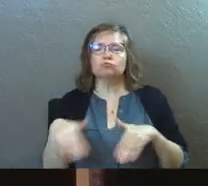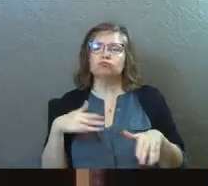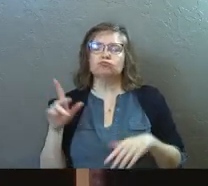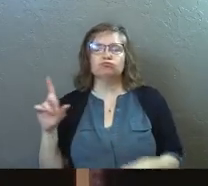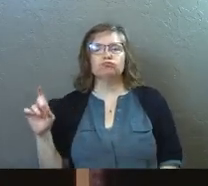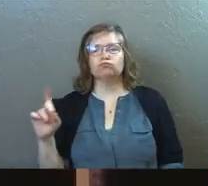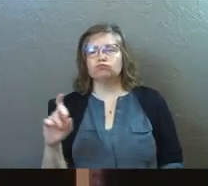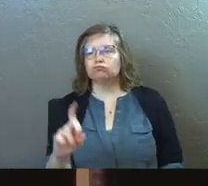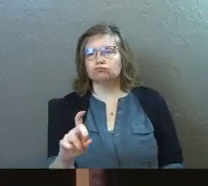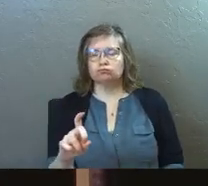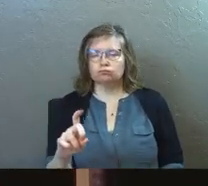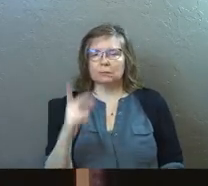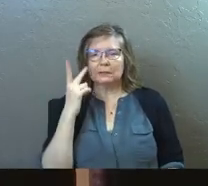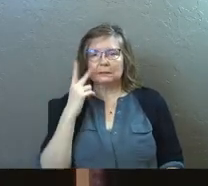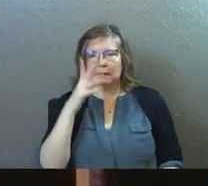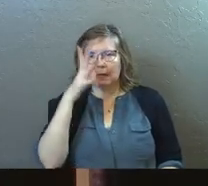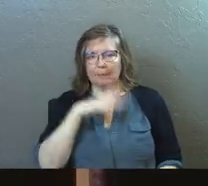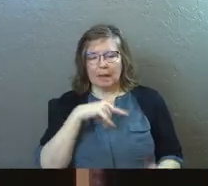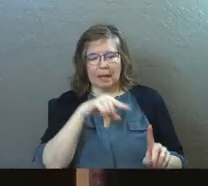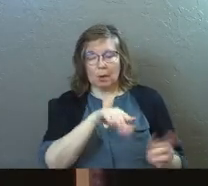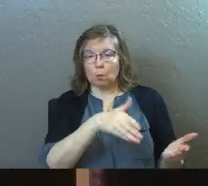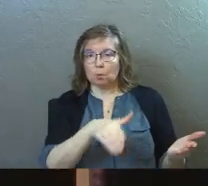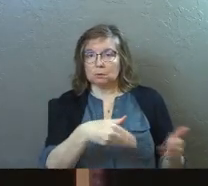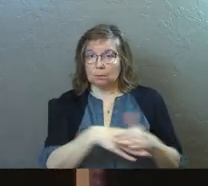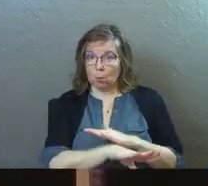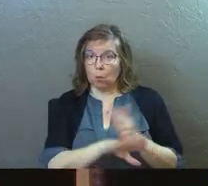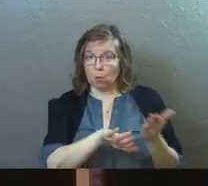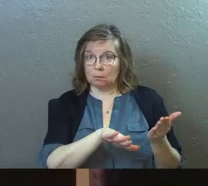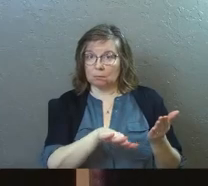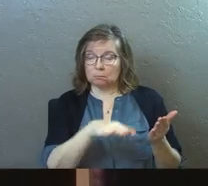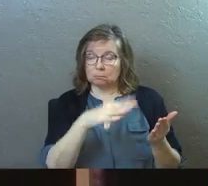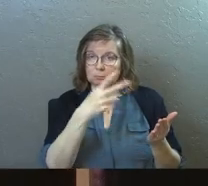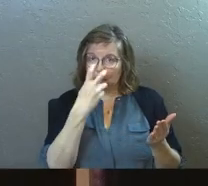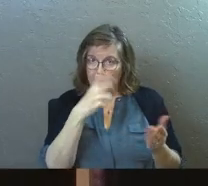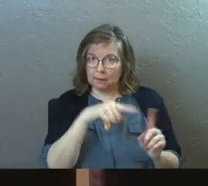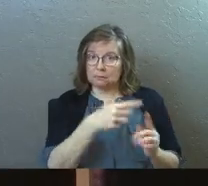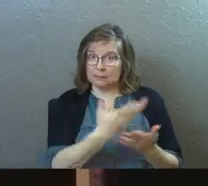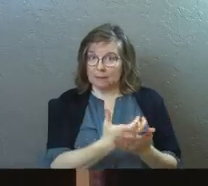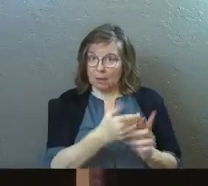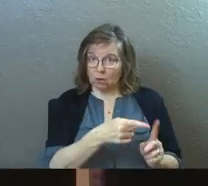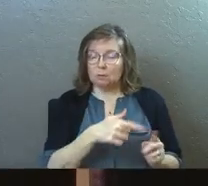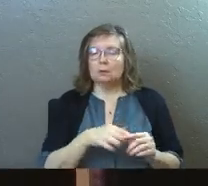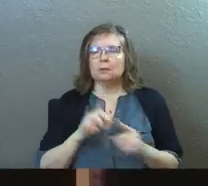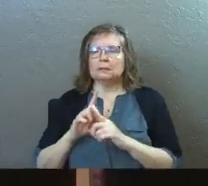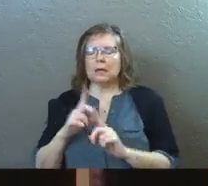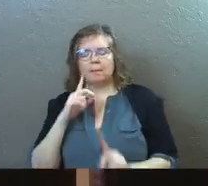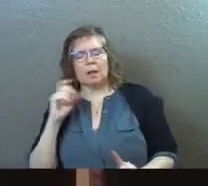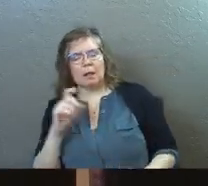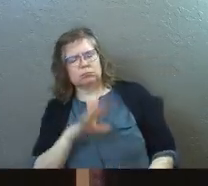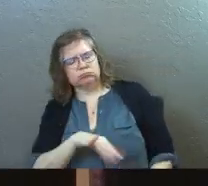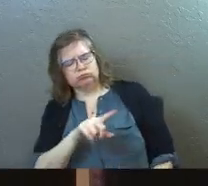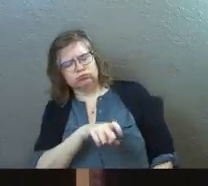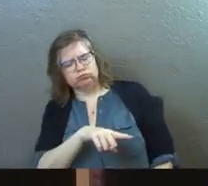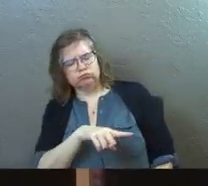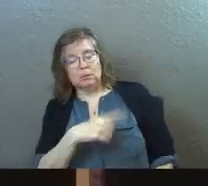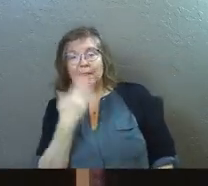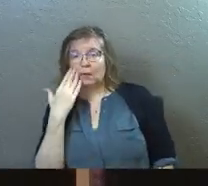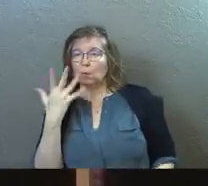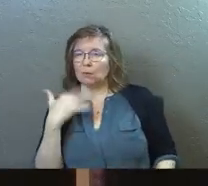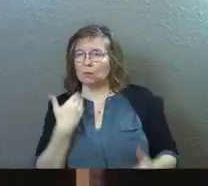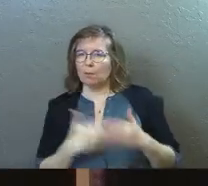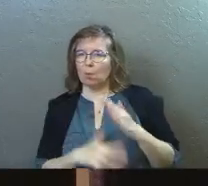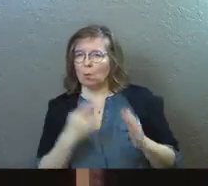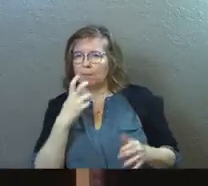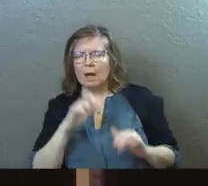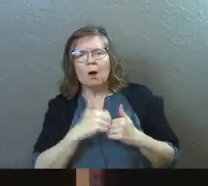along, and they come along, this man who had been born blind, this beggar. And the disciples asked Jesus about him, and they know he had been born